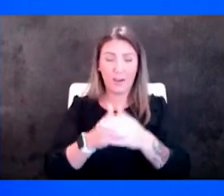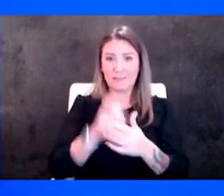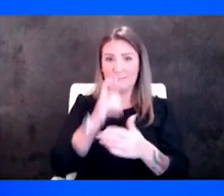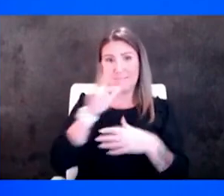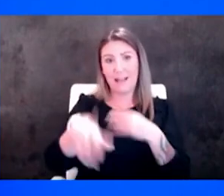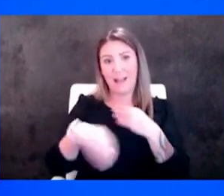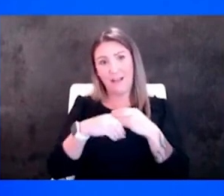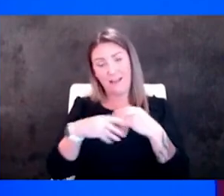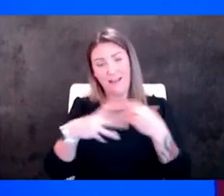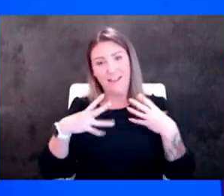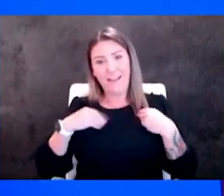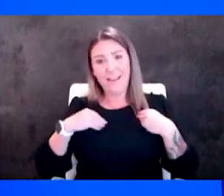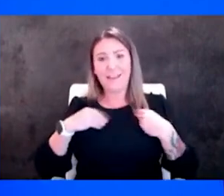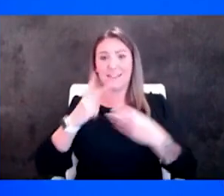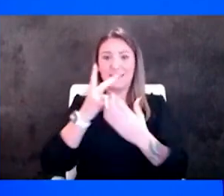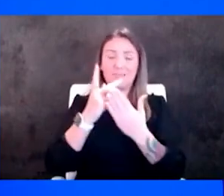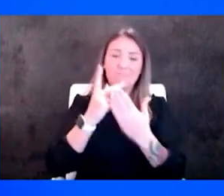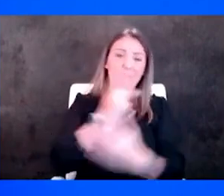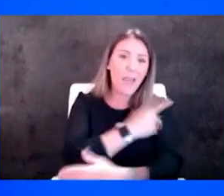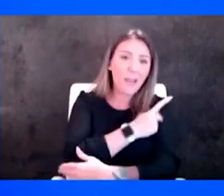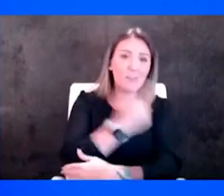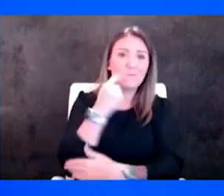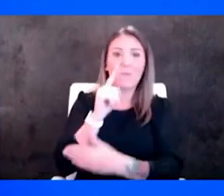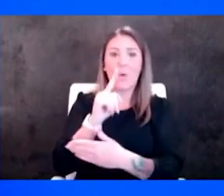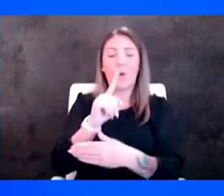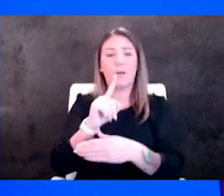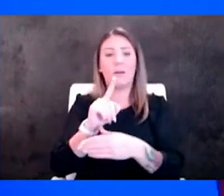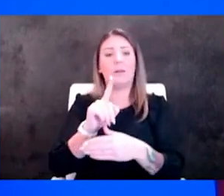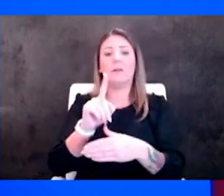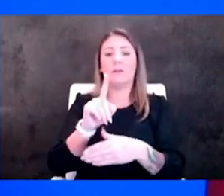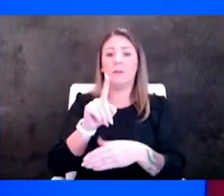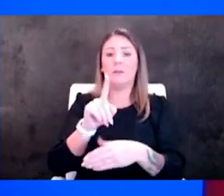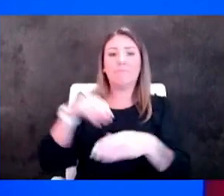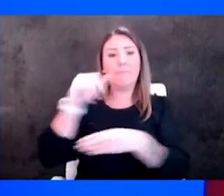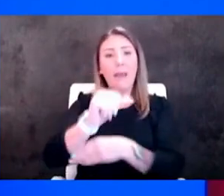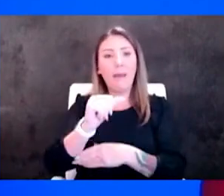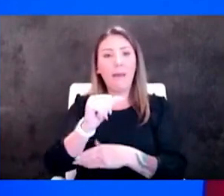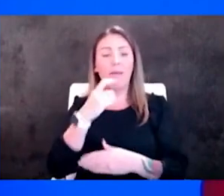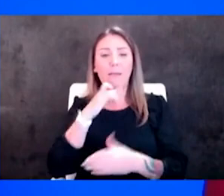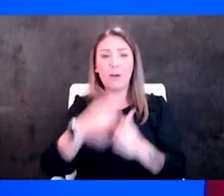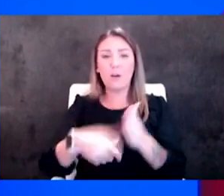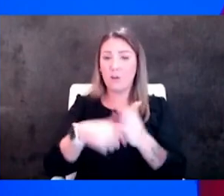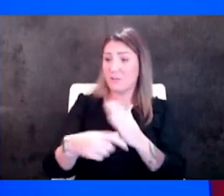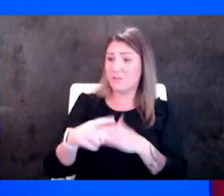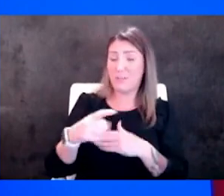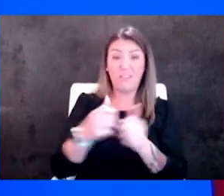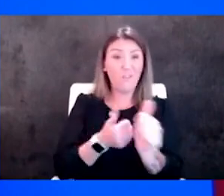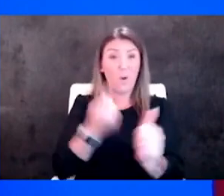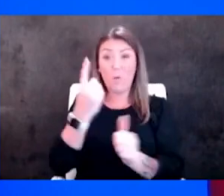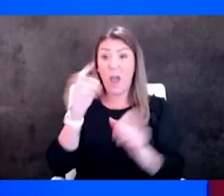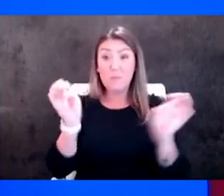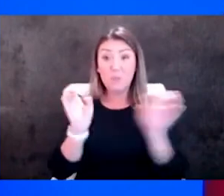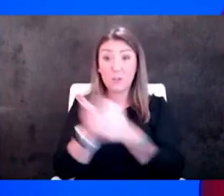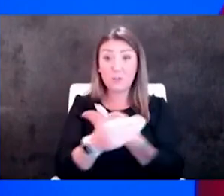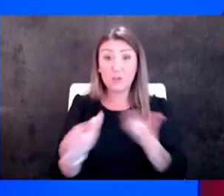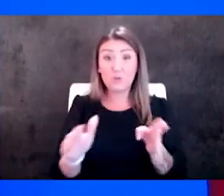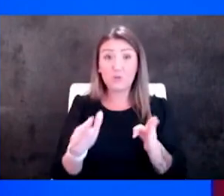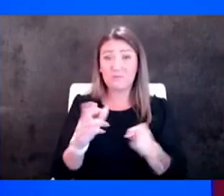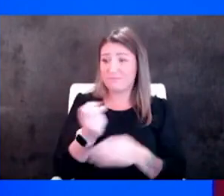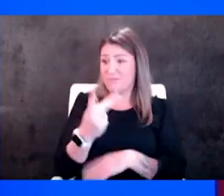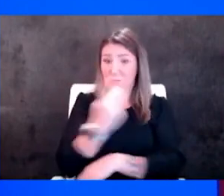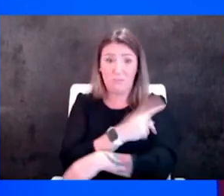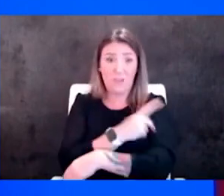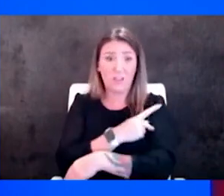pitch into the cost of this care but by avoiding one emergency room visit by avoiding some of some of our patients have had five or six